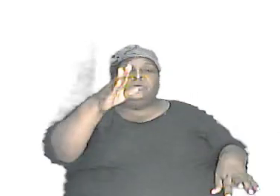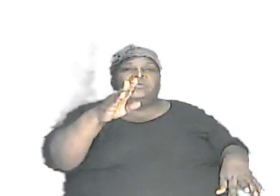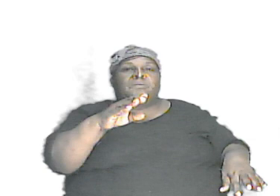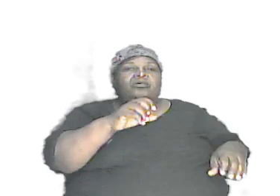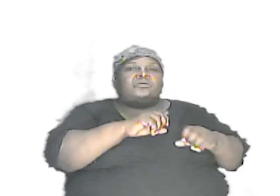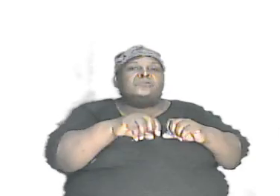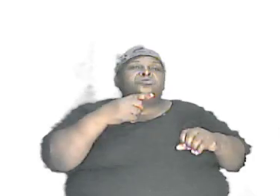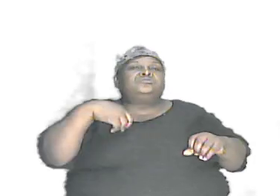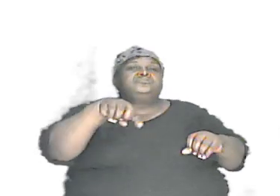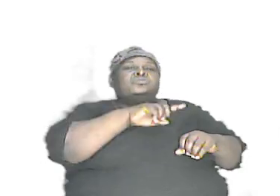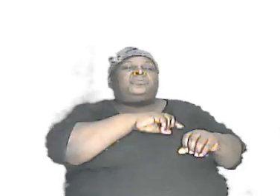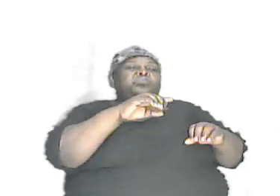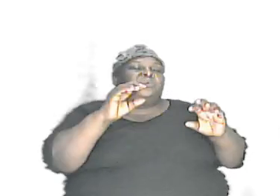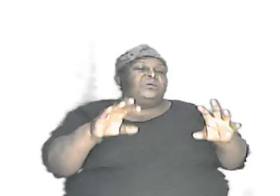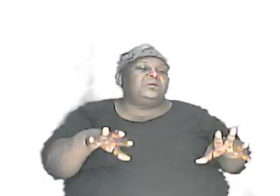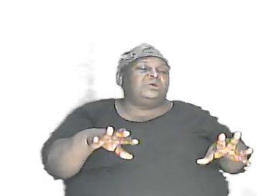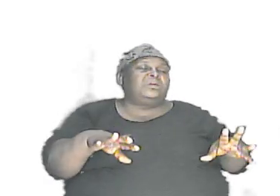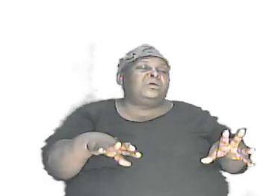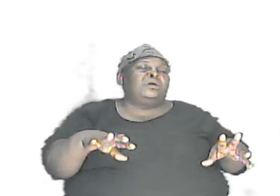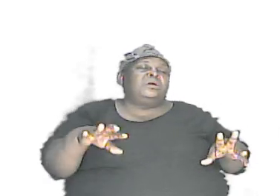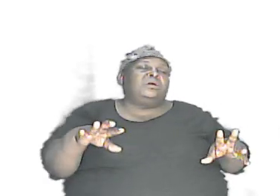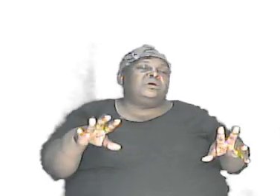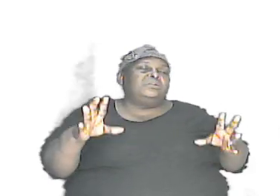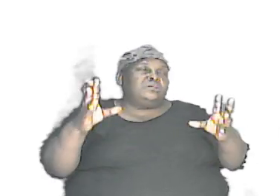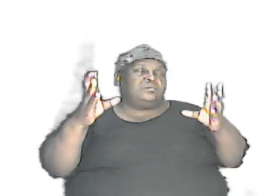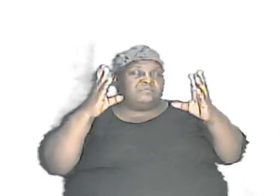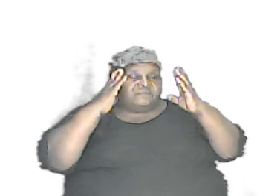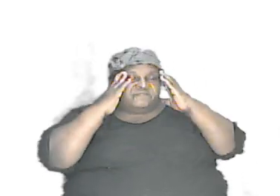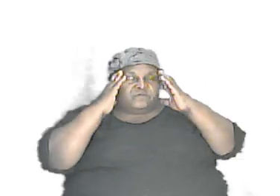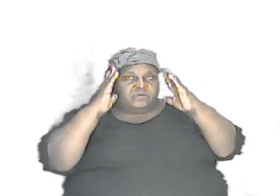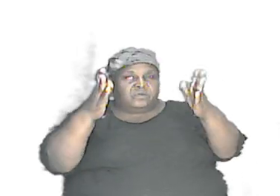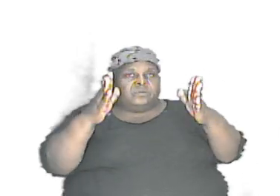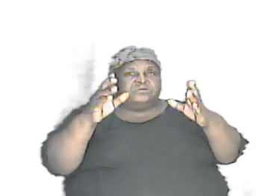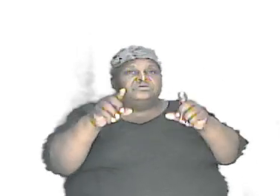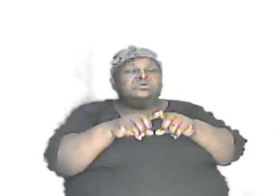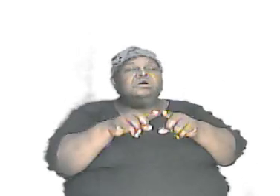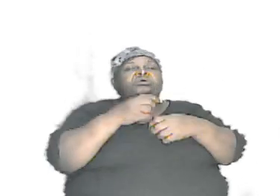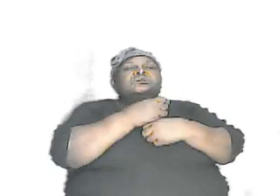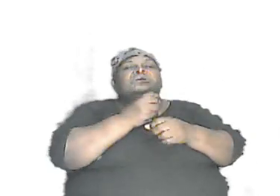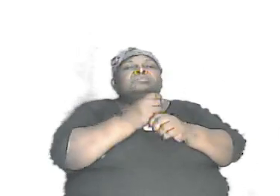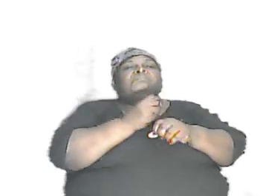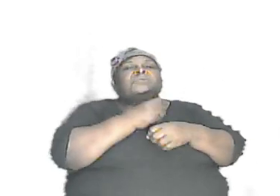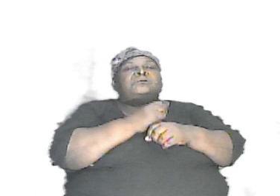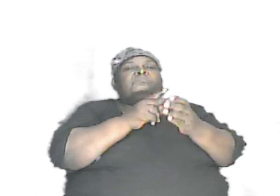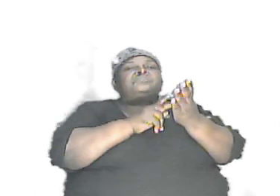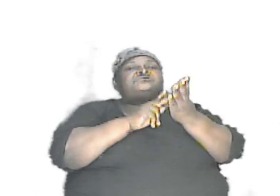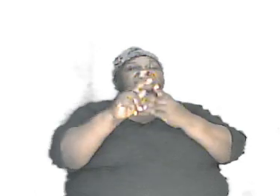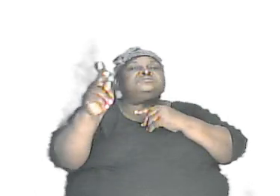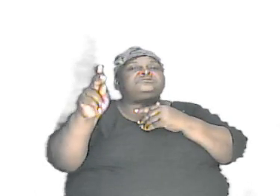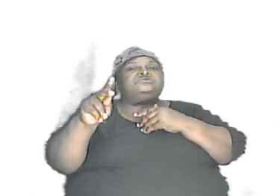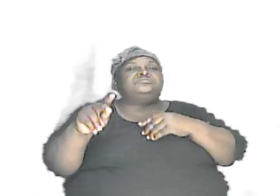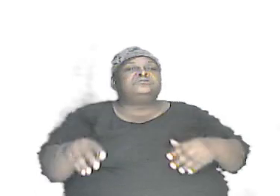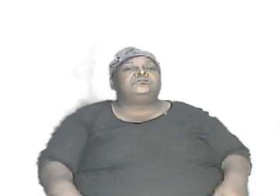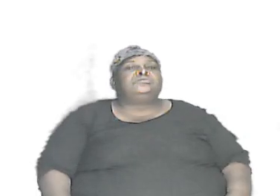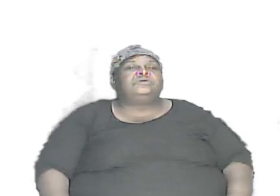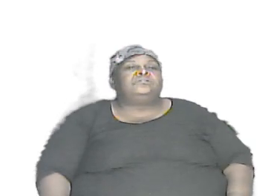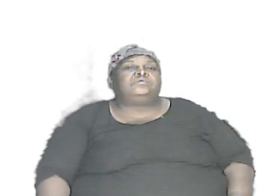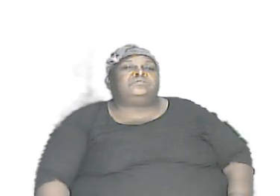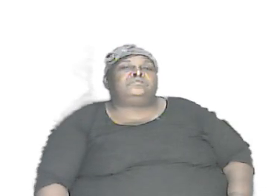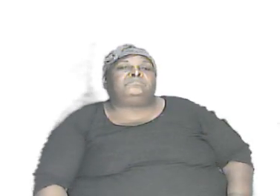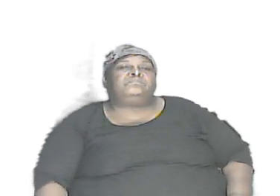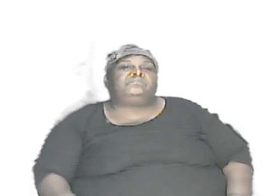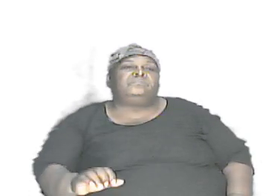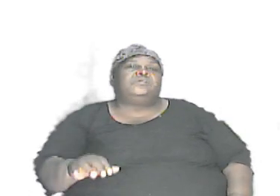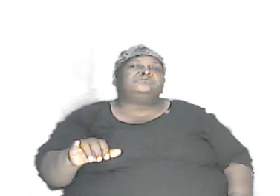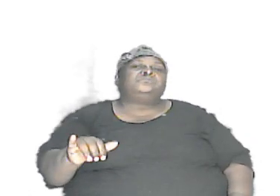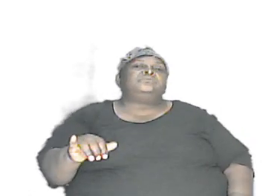that we can capture all of our brethren as we make the presentation and do the study alright so pretty much that is what is